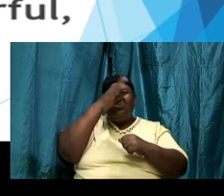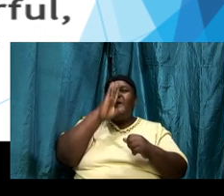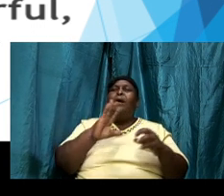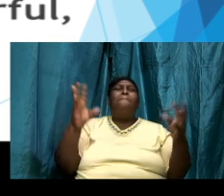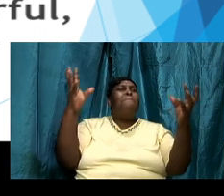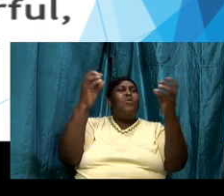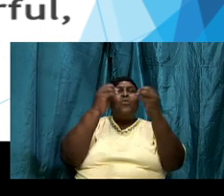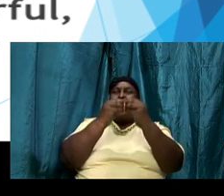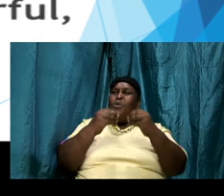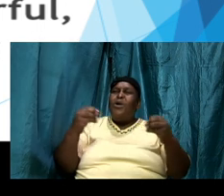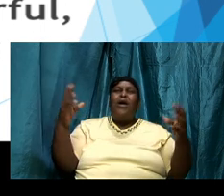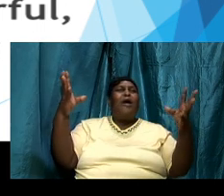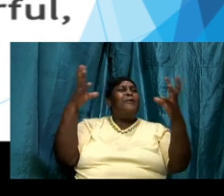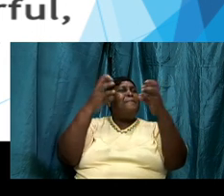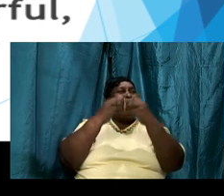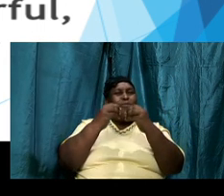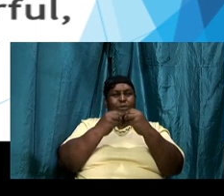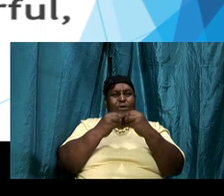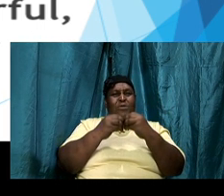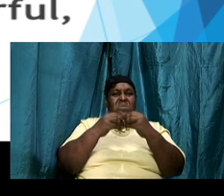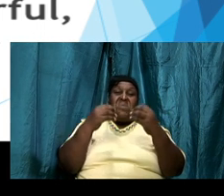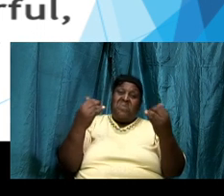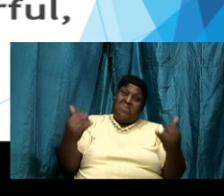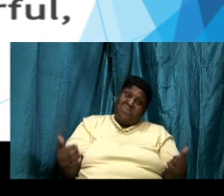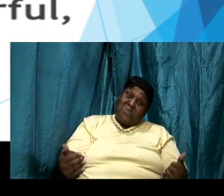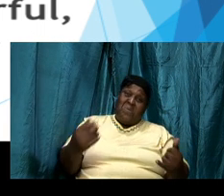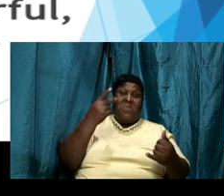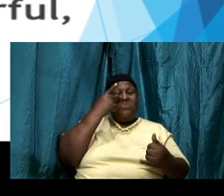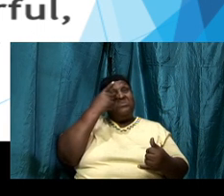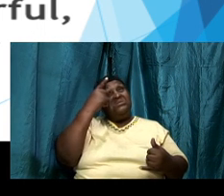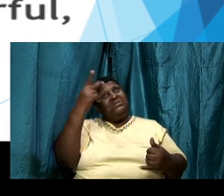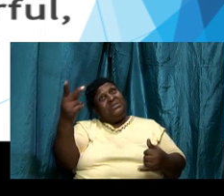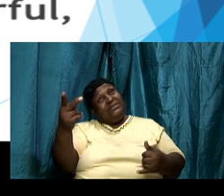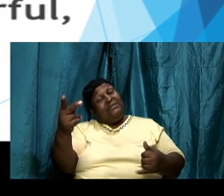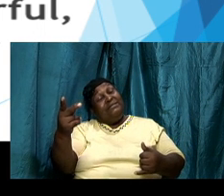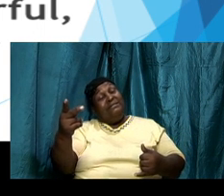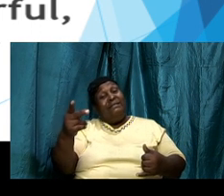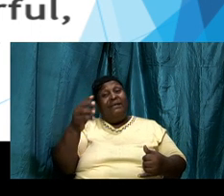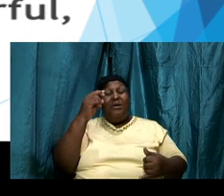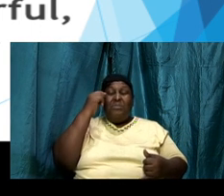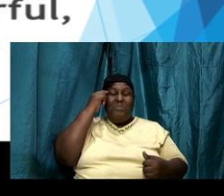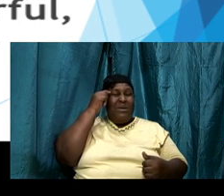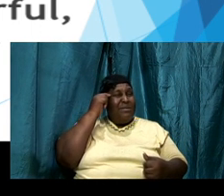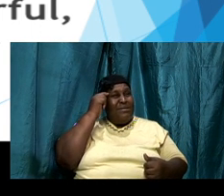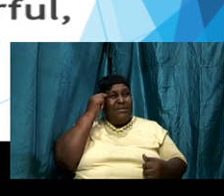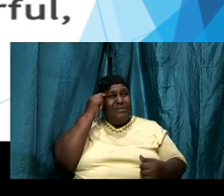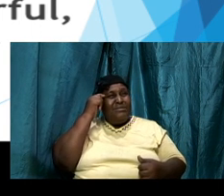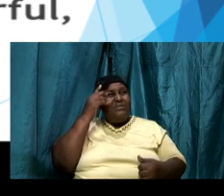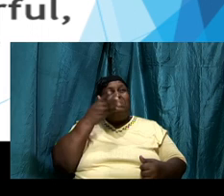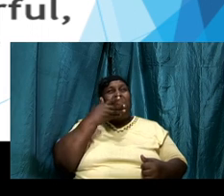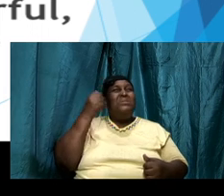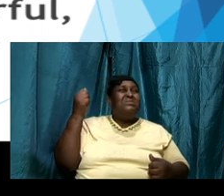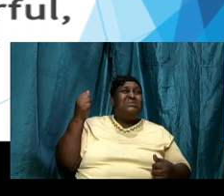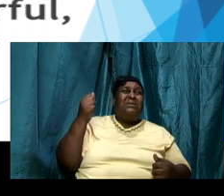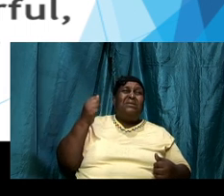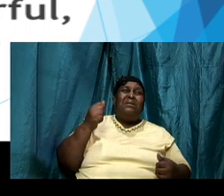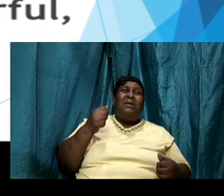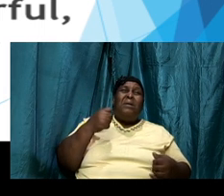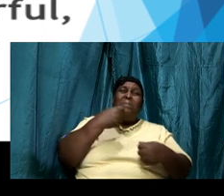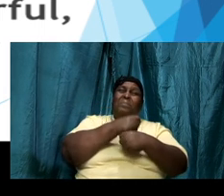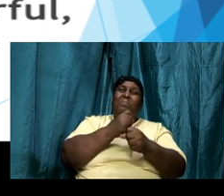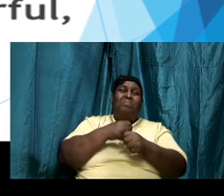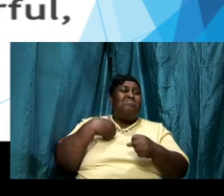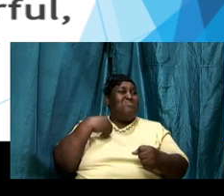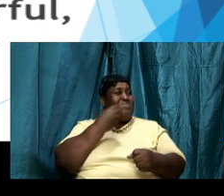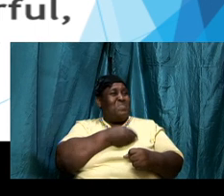meditation helps us to better apply the word of God to our lives and here Joshua in